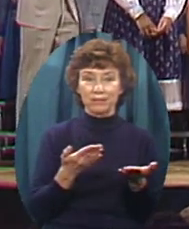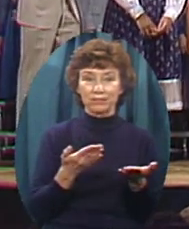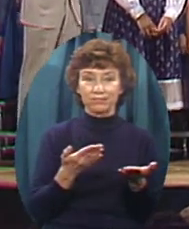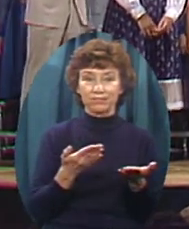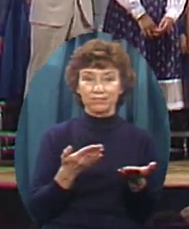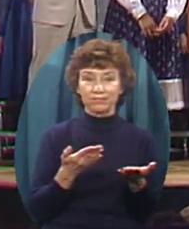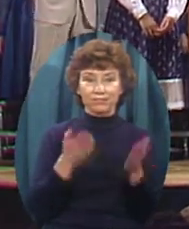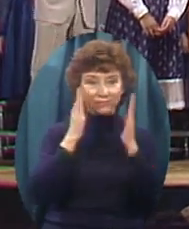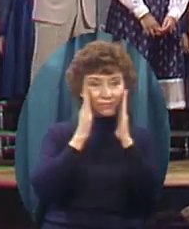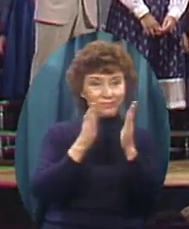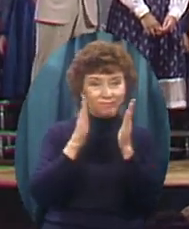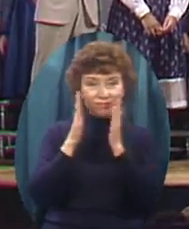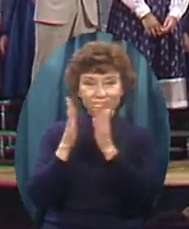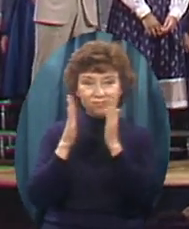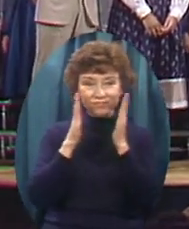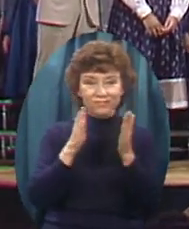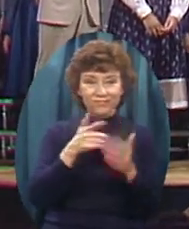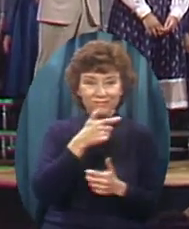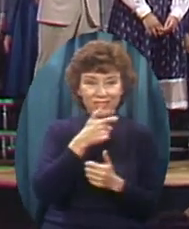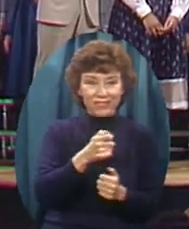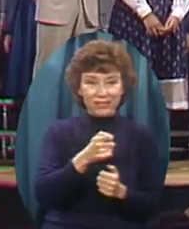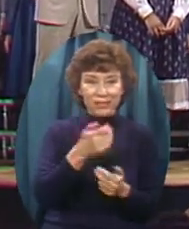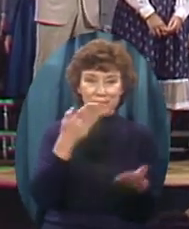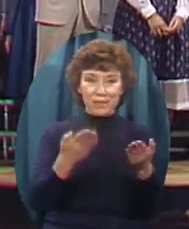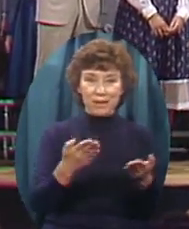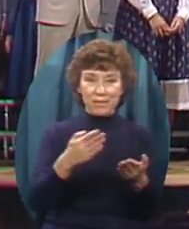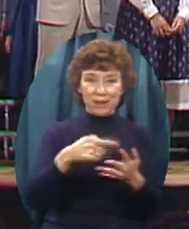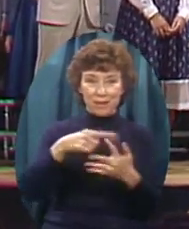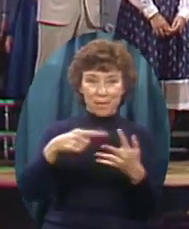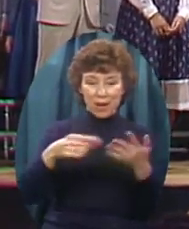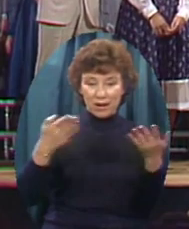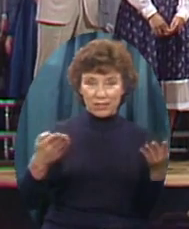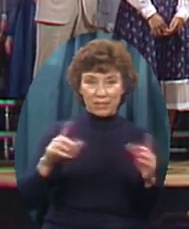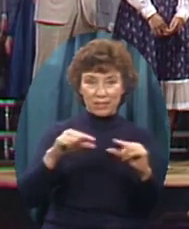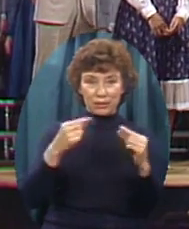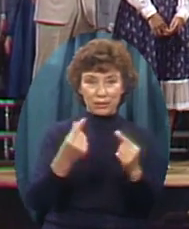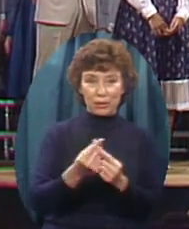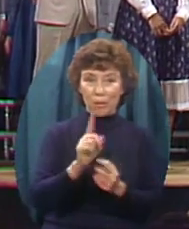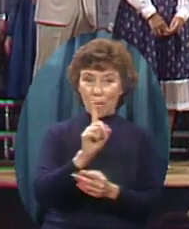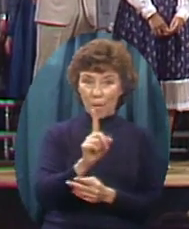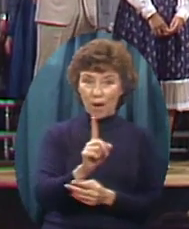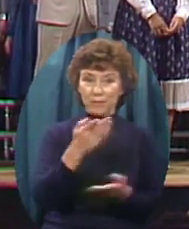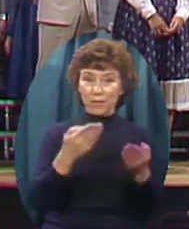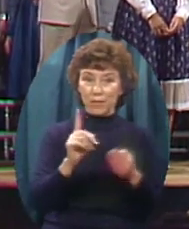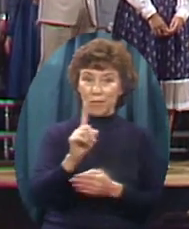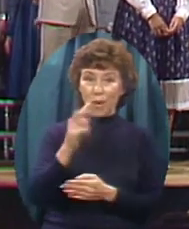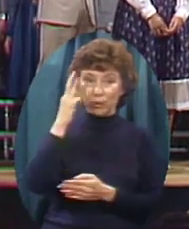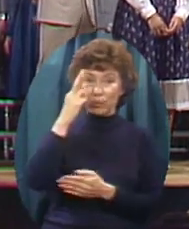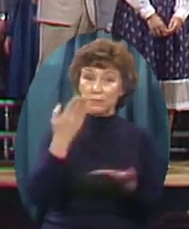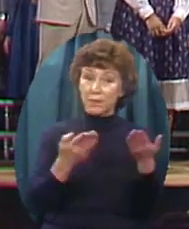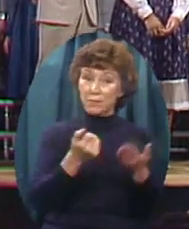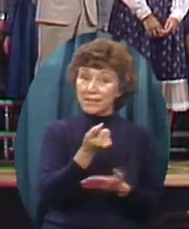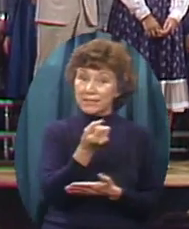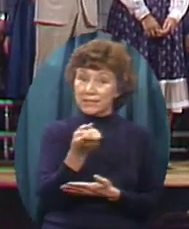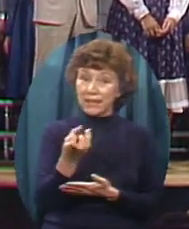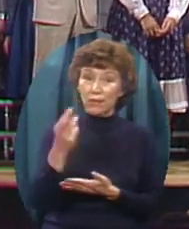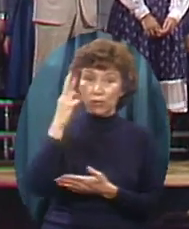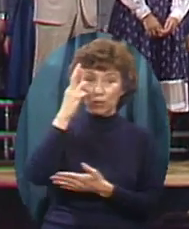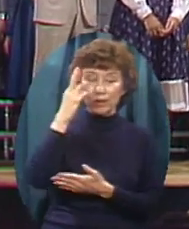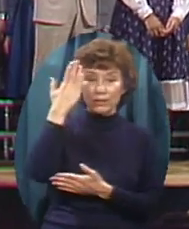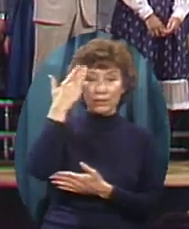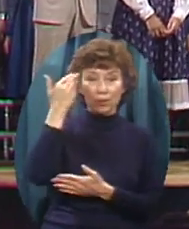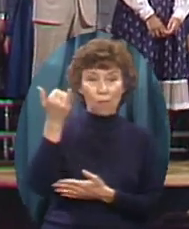And surely out of this group There might be one One reason Maybe several reasons Why